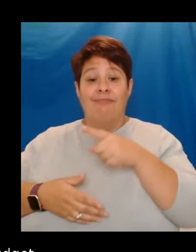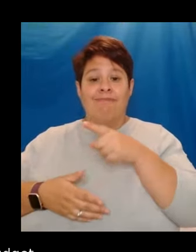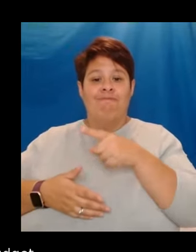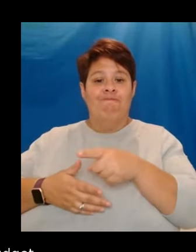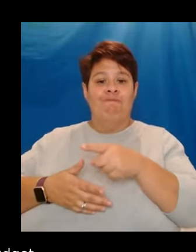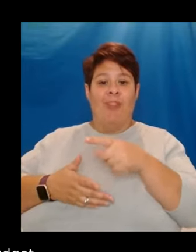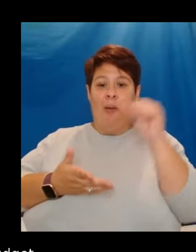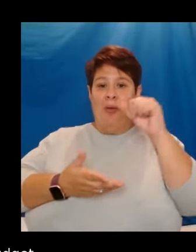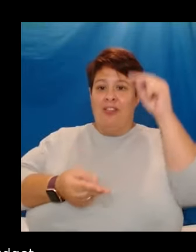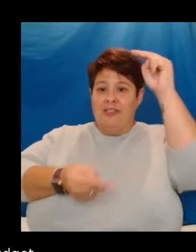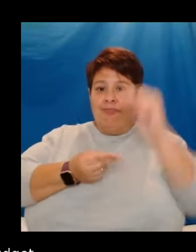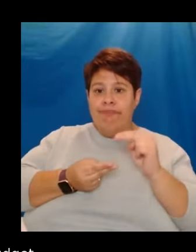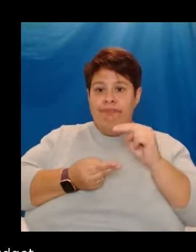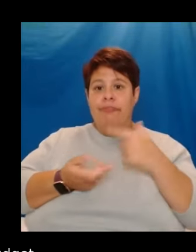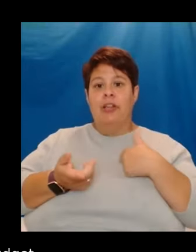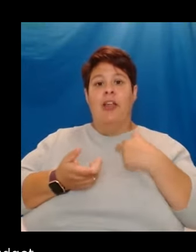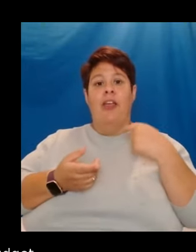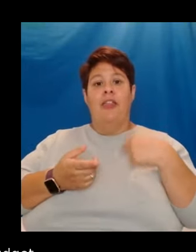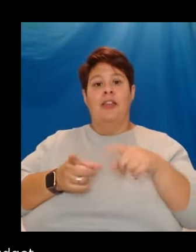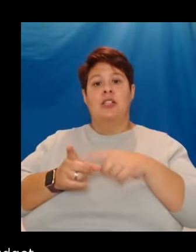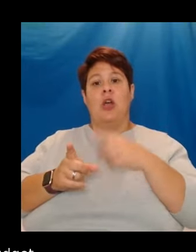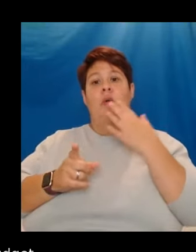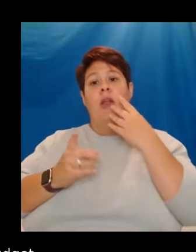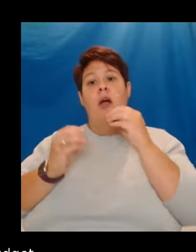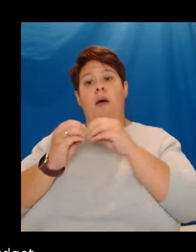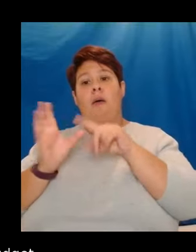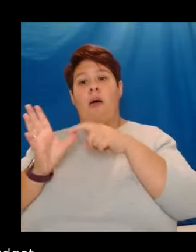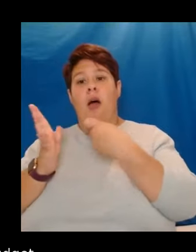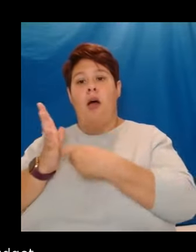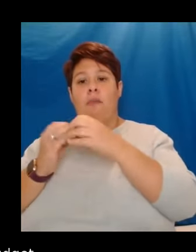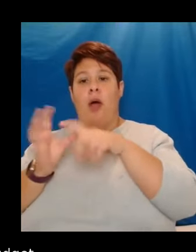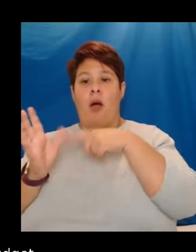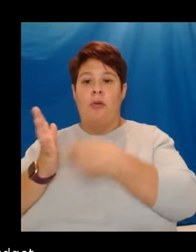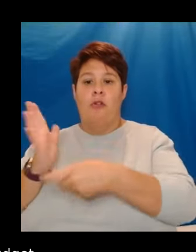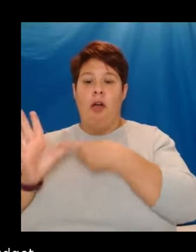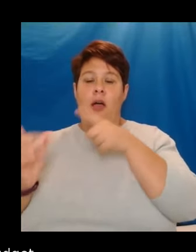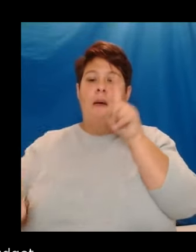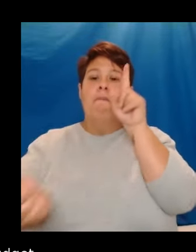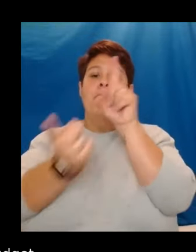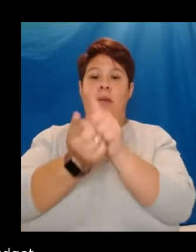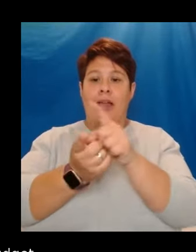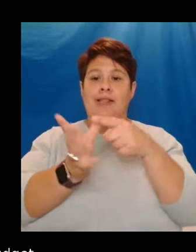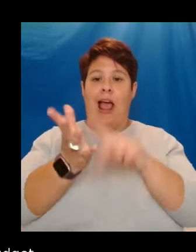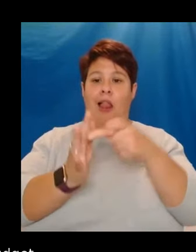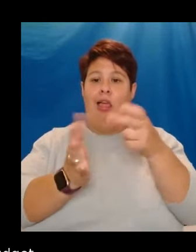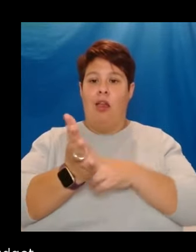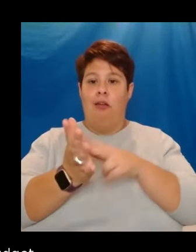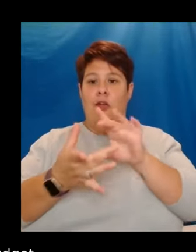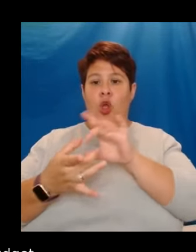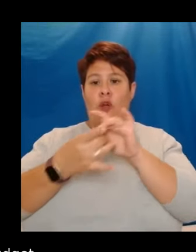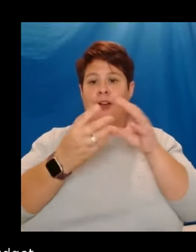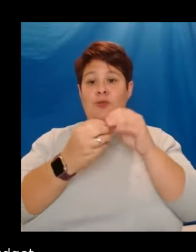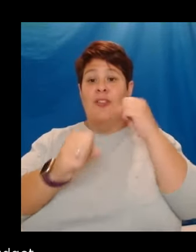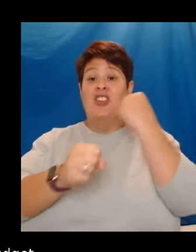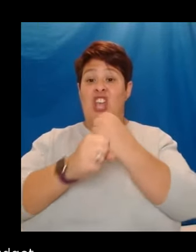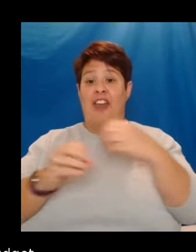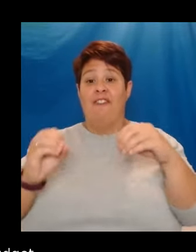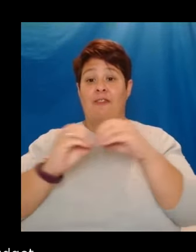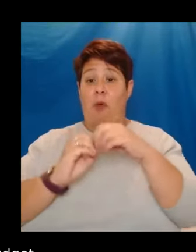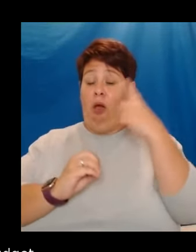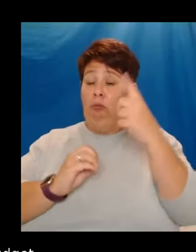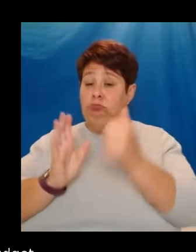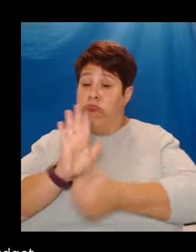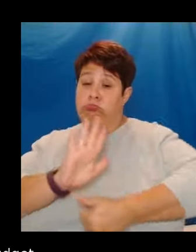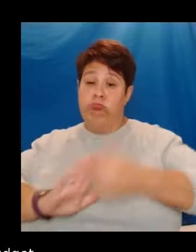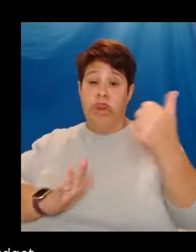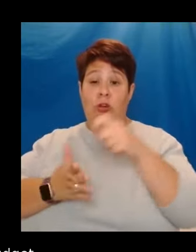making this show then Barbara Met Allen, which is co-written with Genevieve Barr, one of the most talented writers I've ever come across. We're making